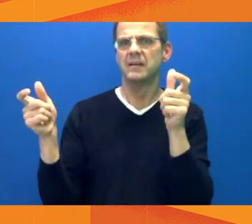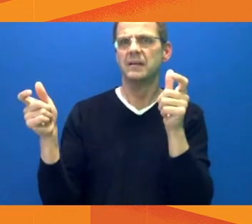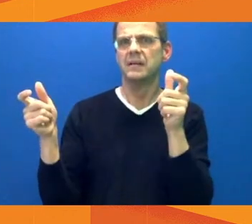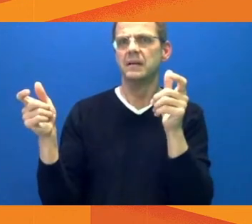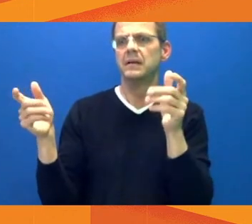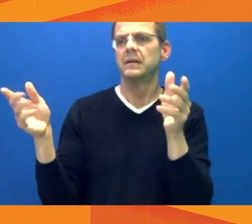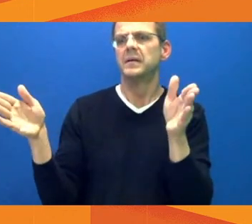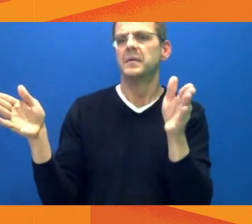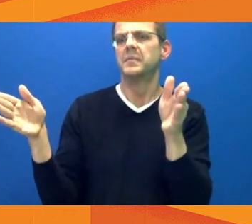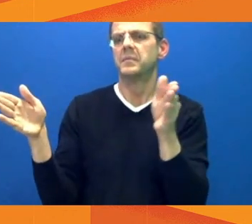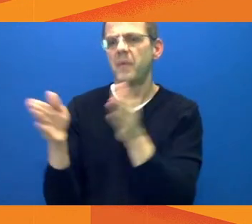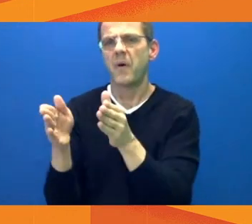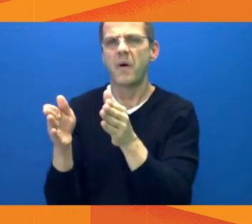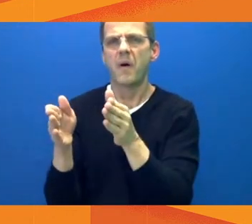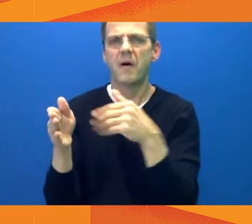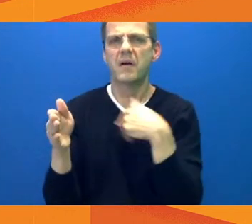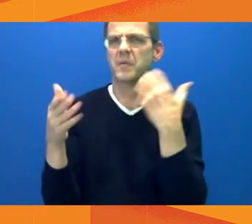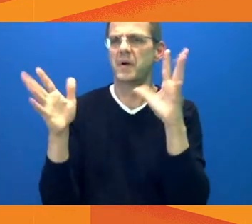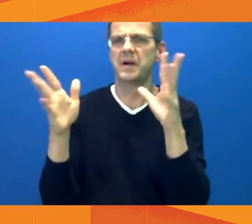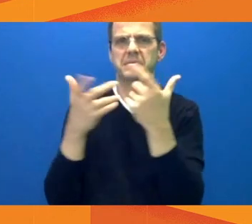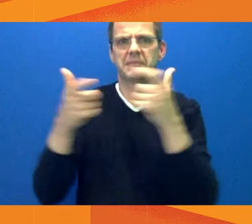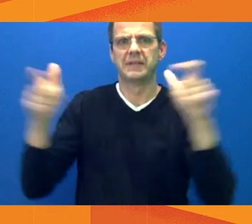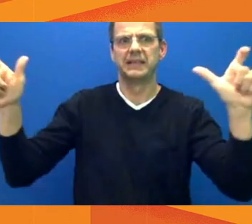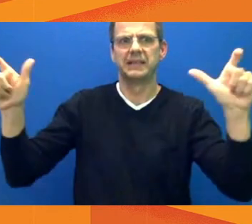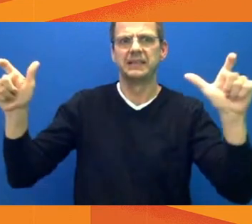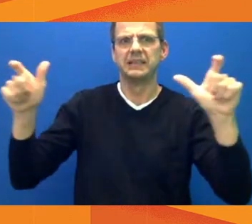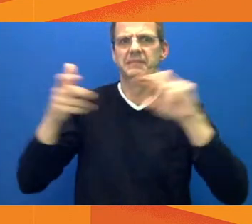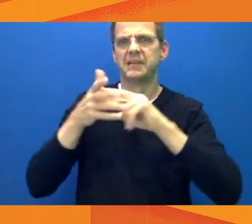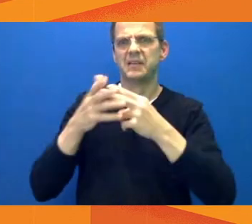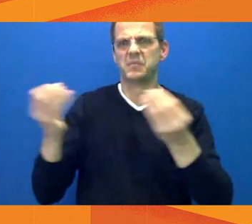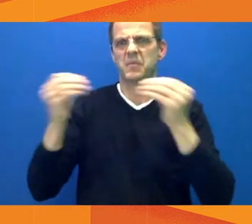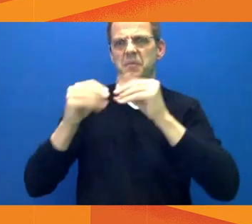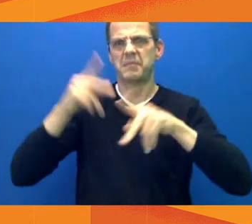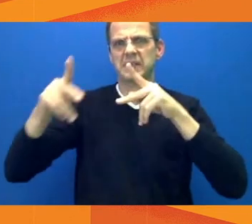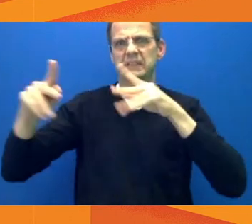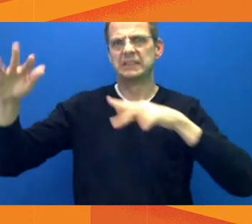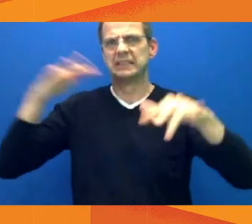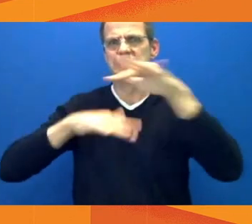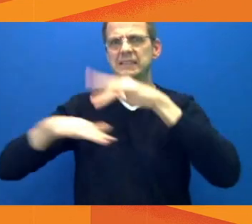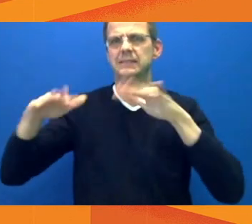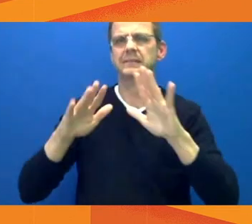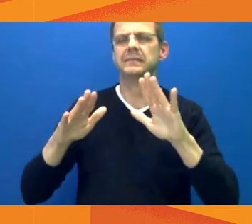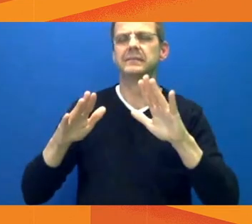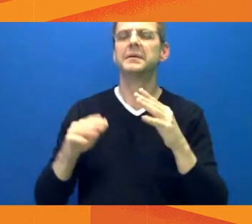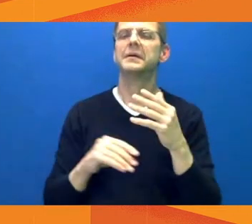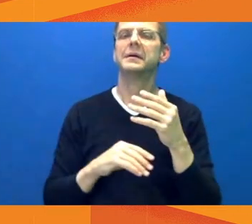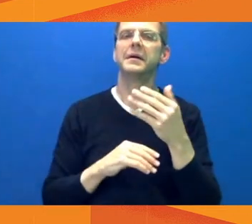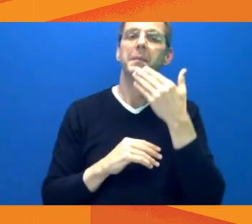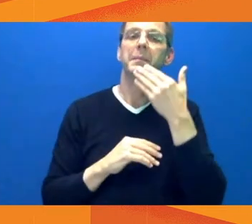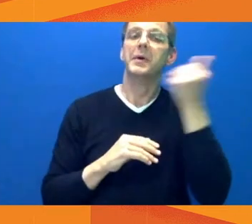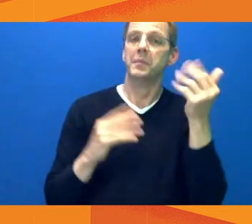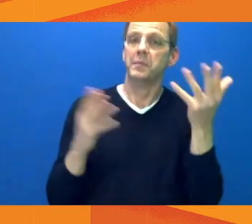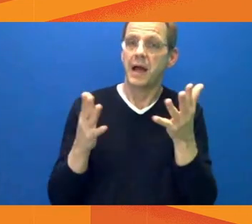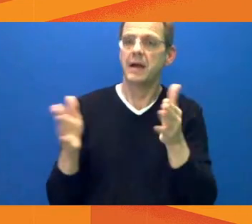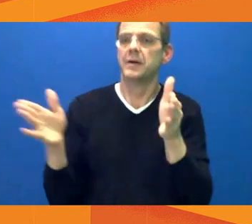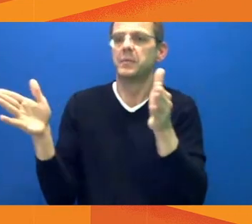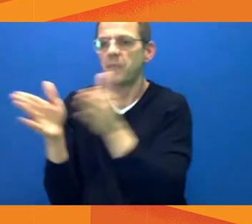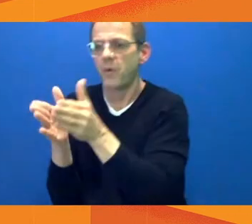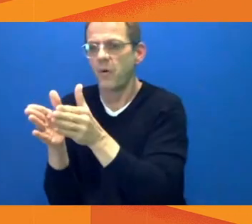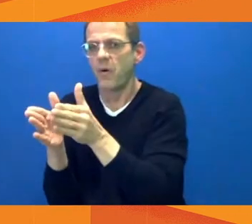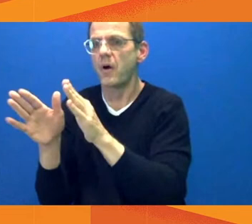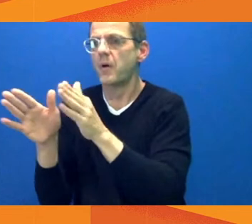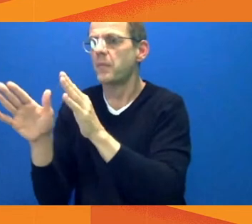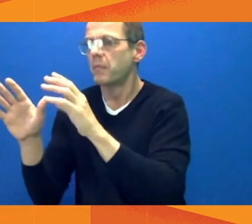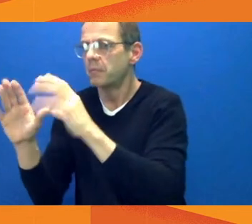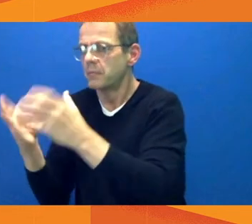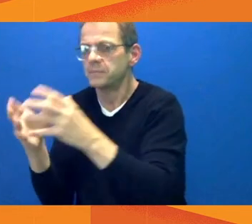operators in these new locations and is co-developing Good Neighbour commitments for each site, which will include bringing additional amenities and services to